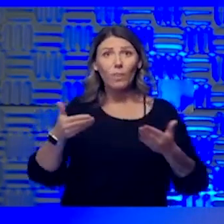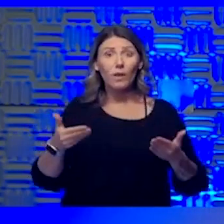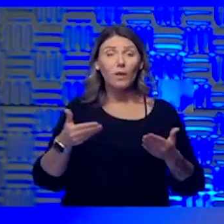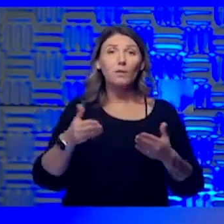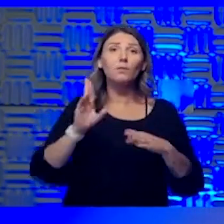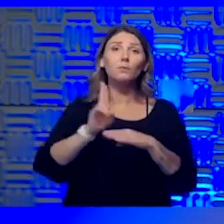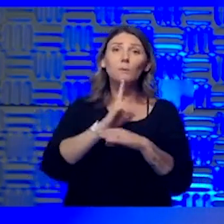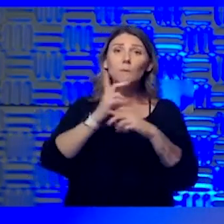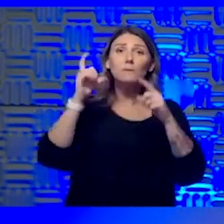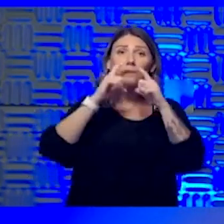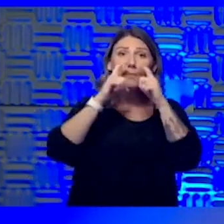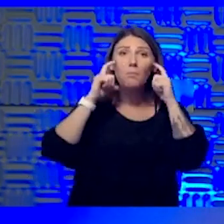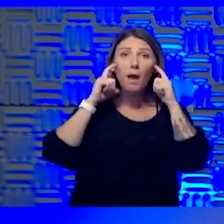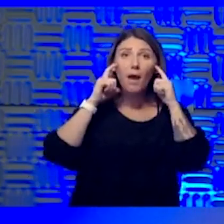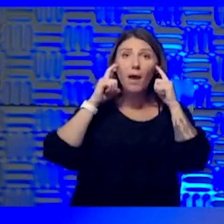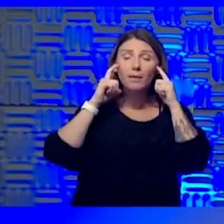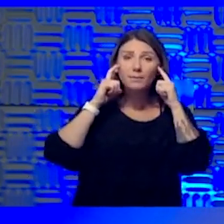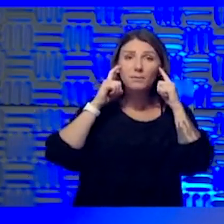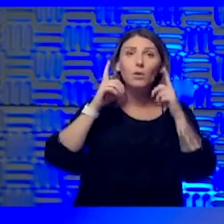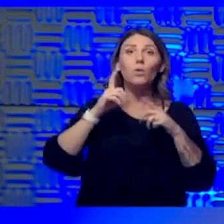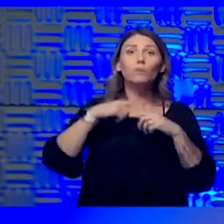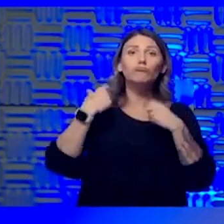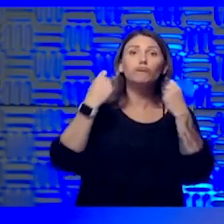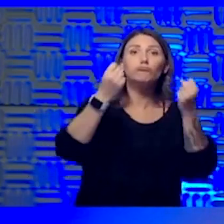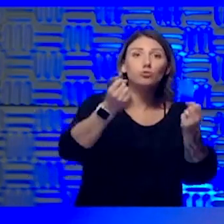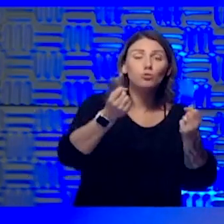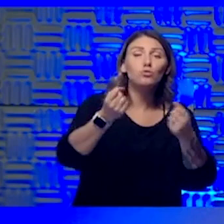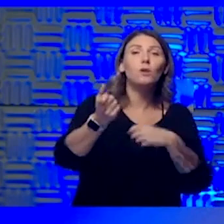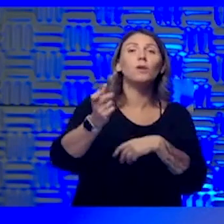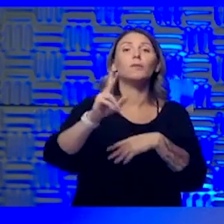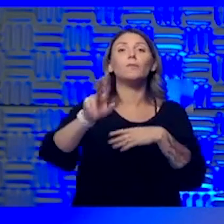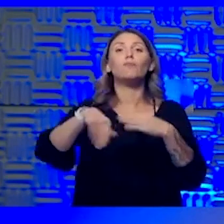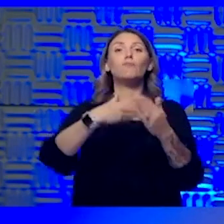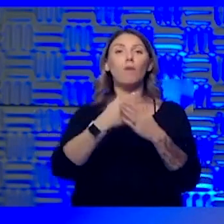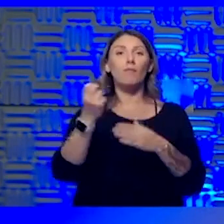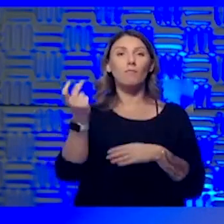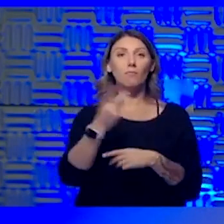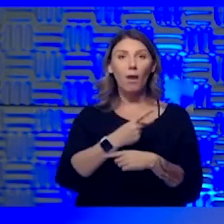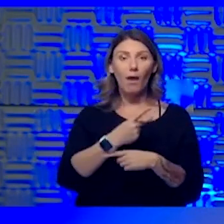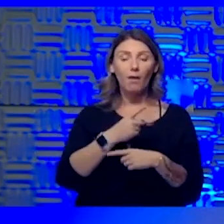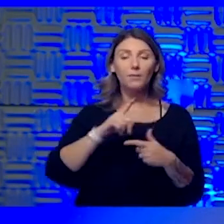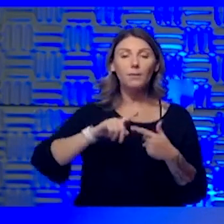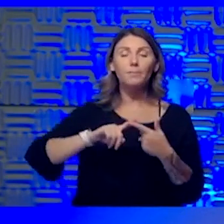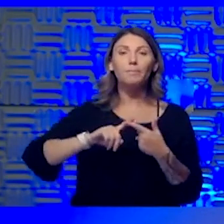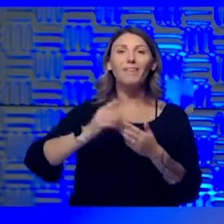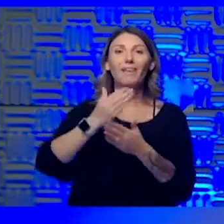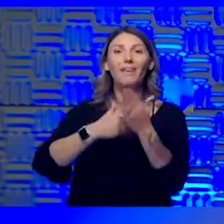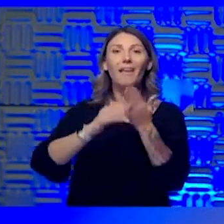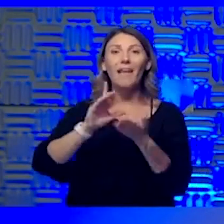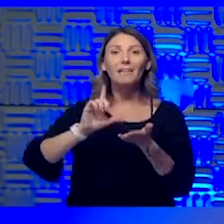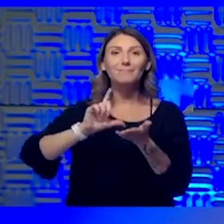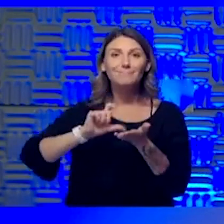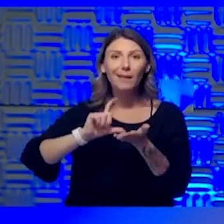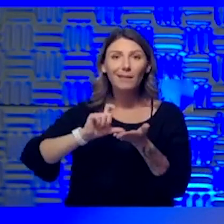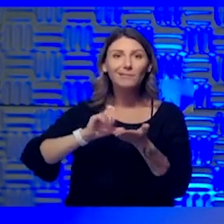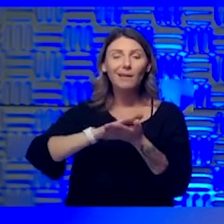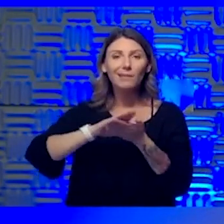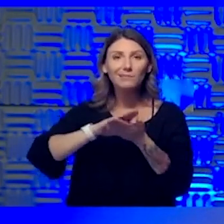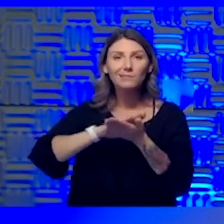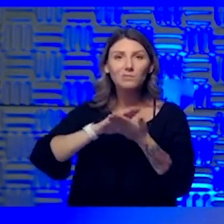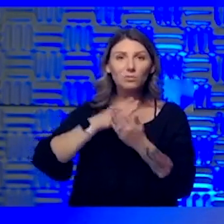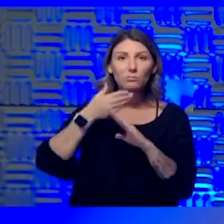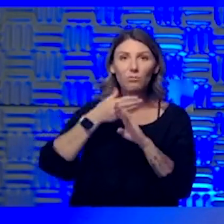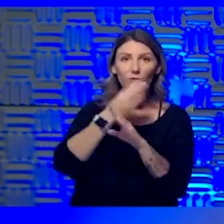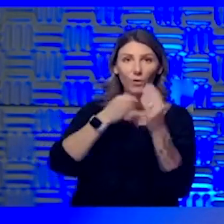wearing a mask to and from using hand sanitizer, washing your hands just before eating. hopefully